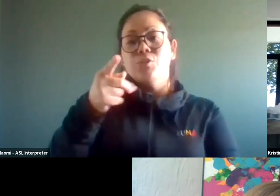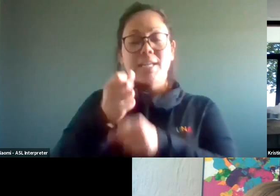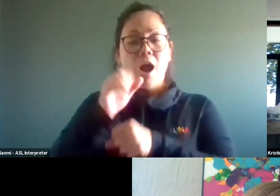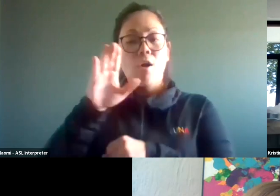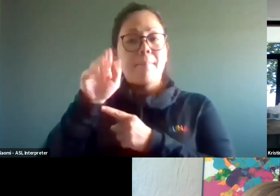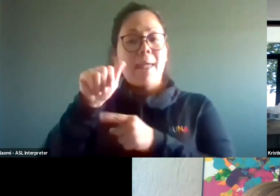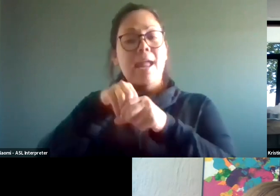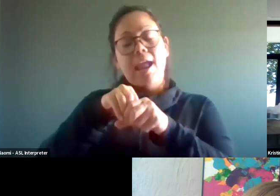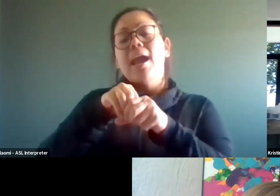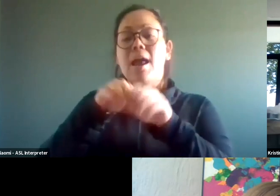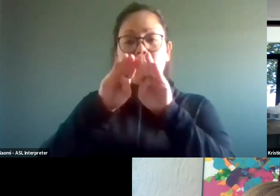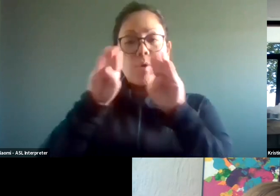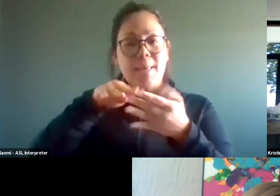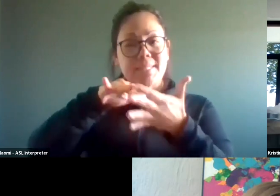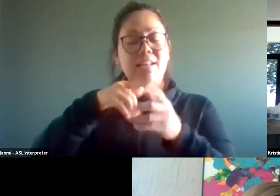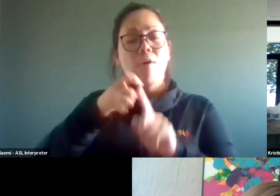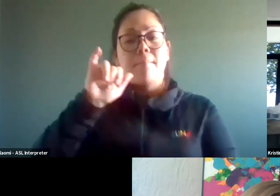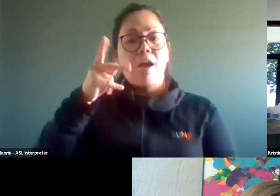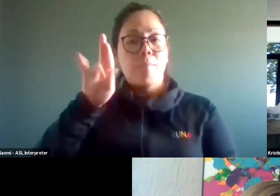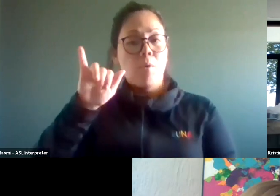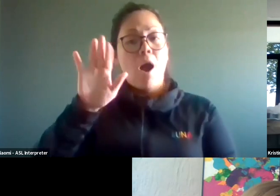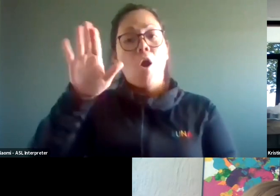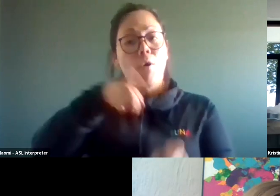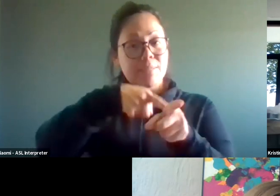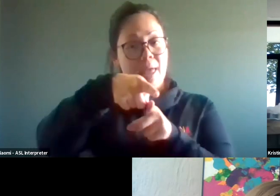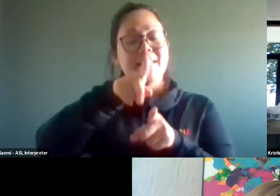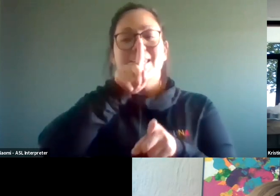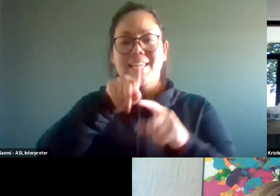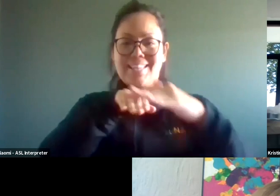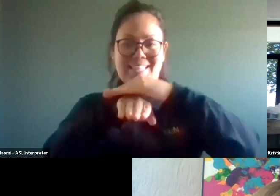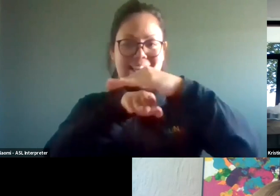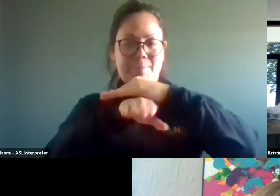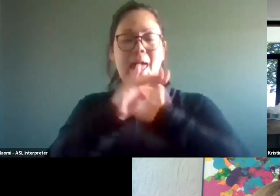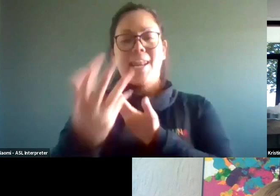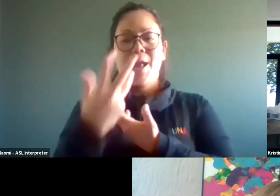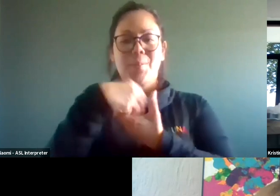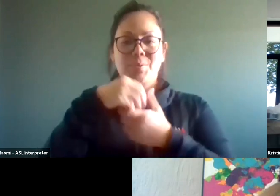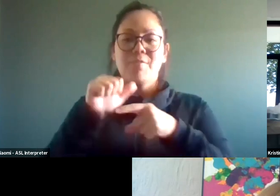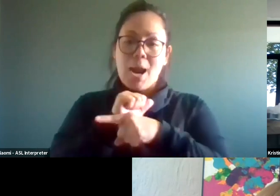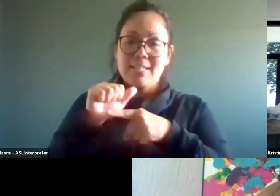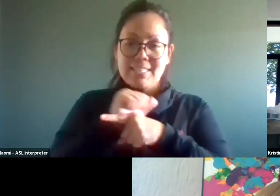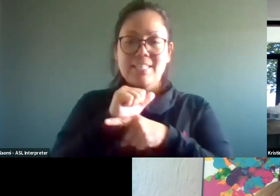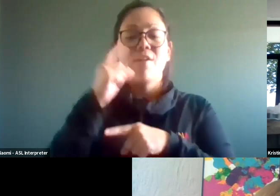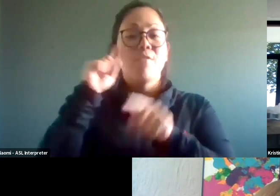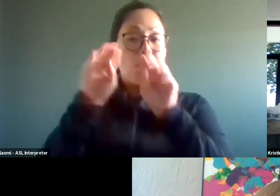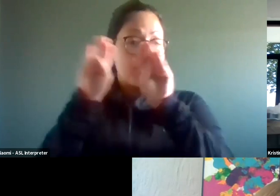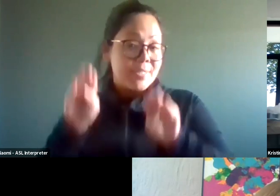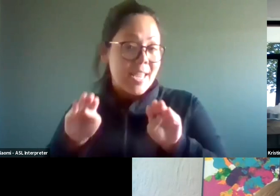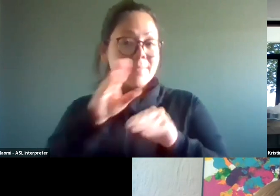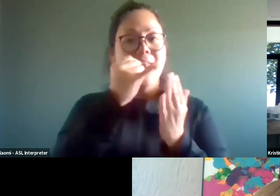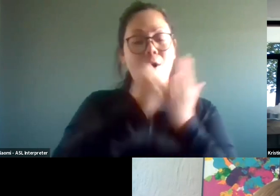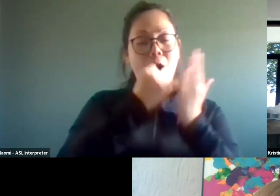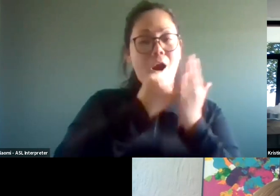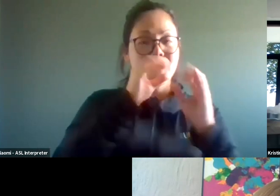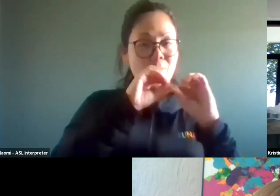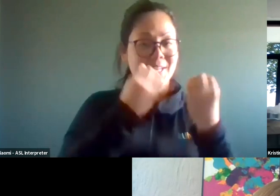museum studies from IUPUI and her specialization education is accessibility and inclusive practices for museums and arts organizations.